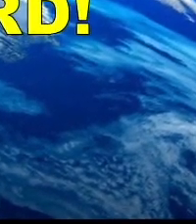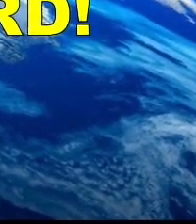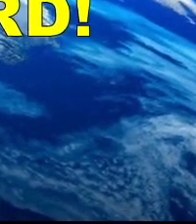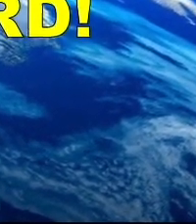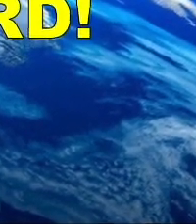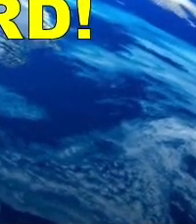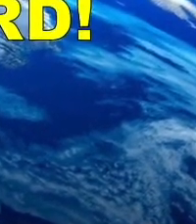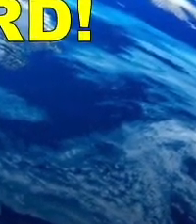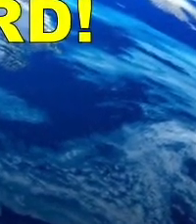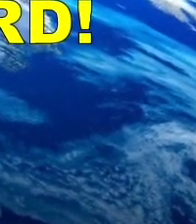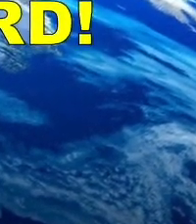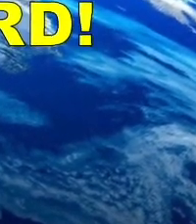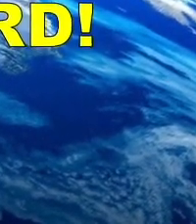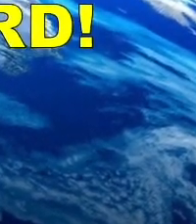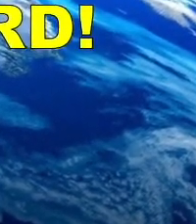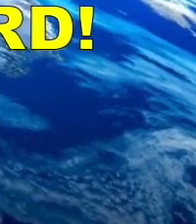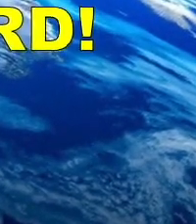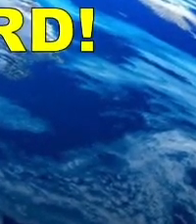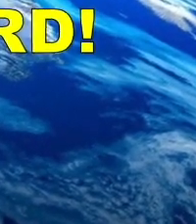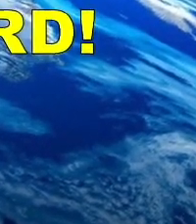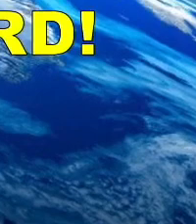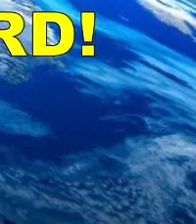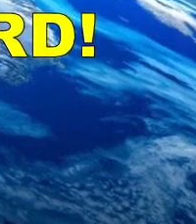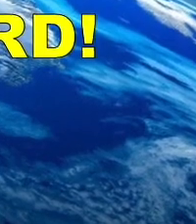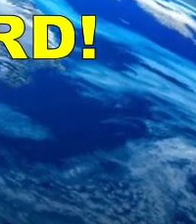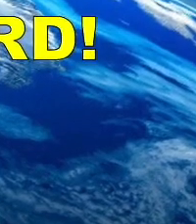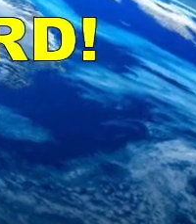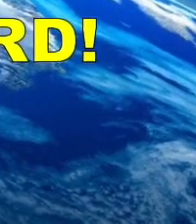Spirit of God.